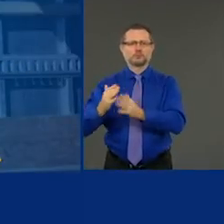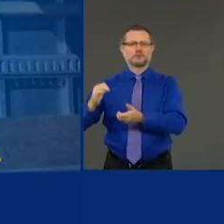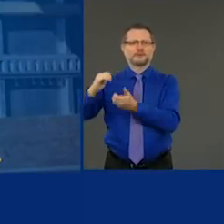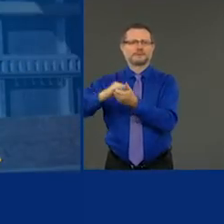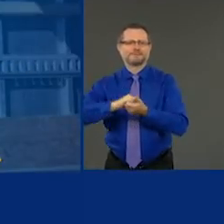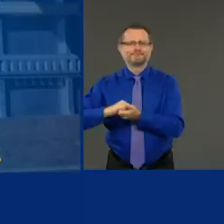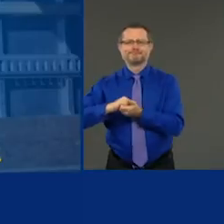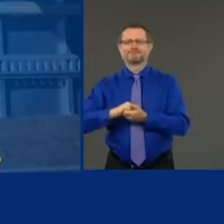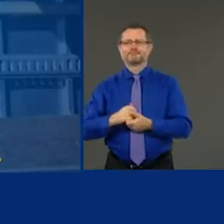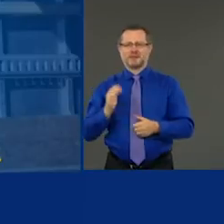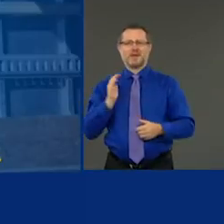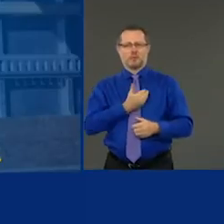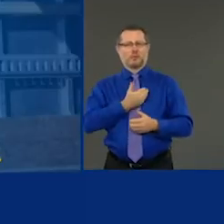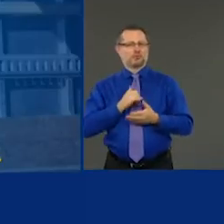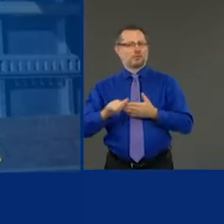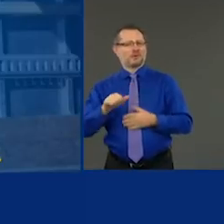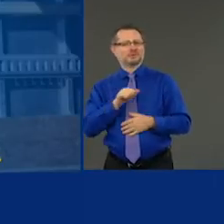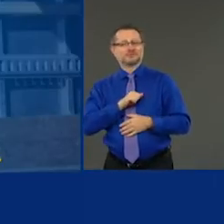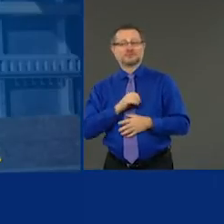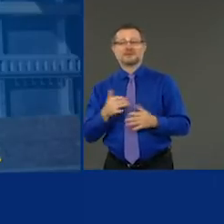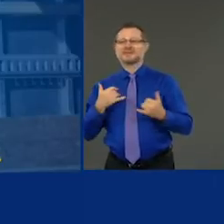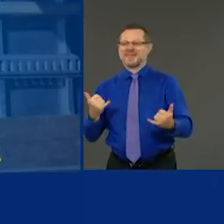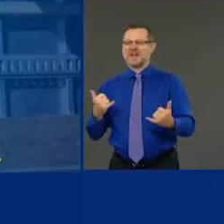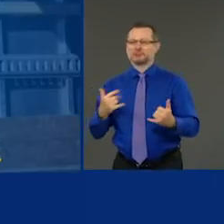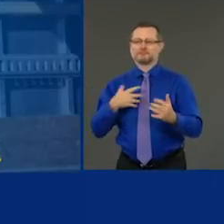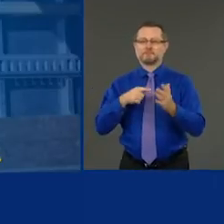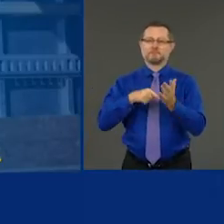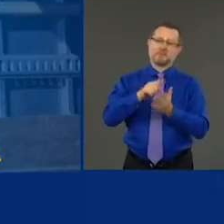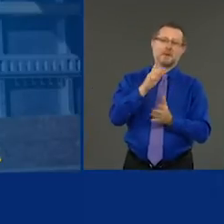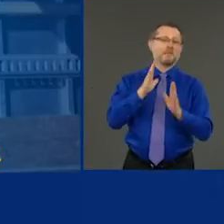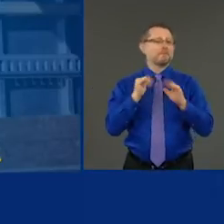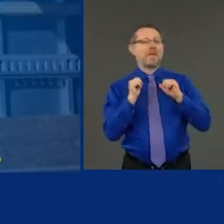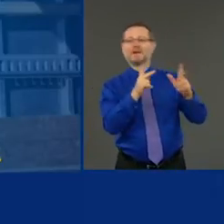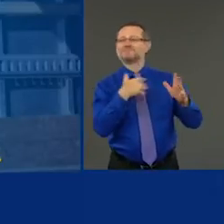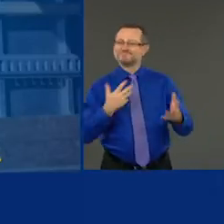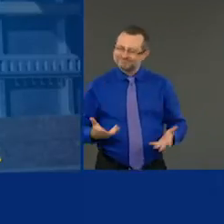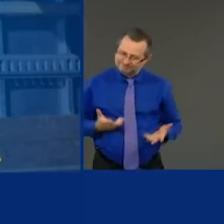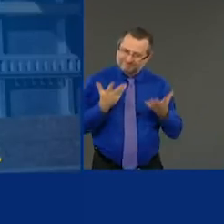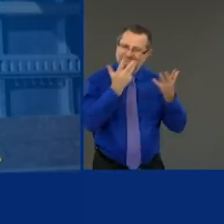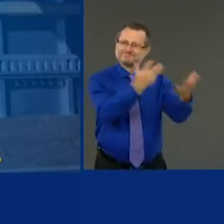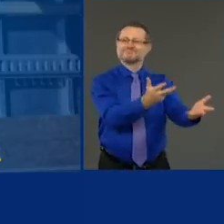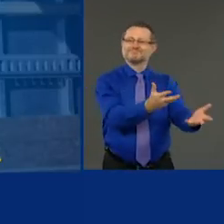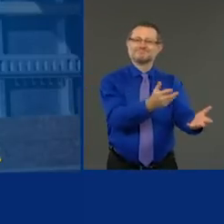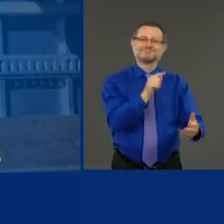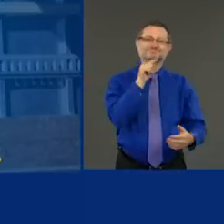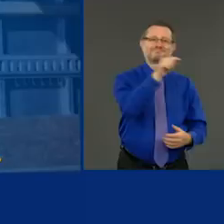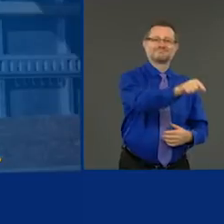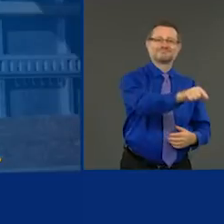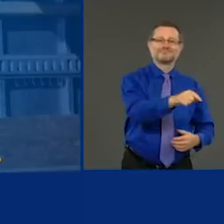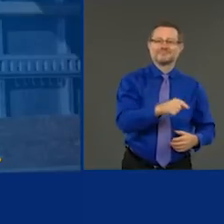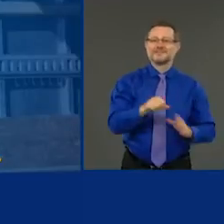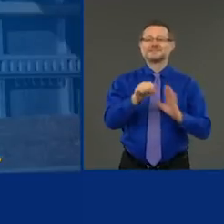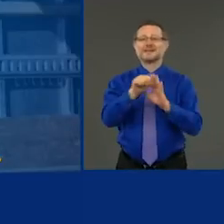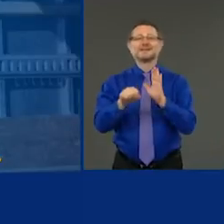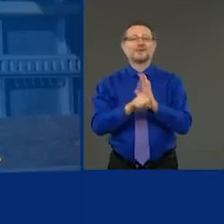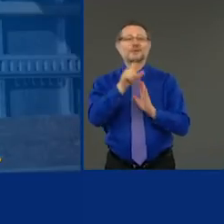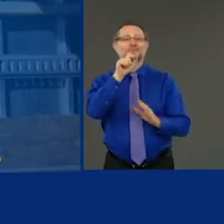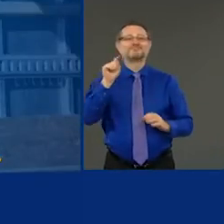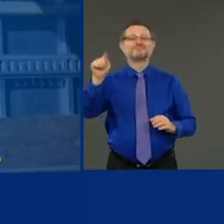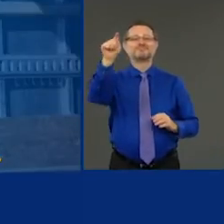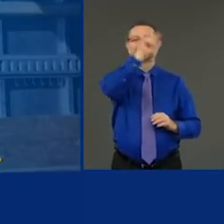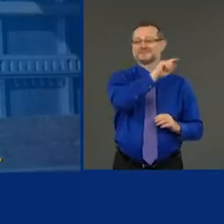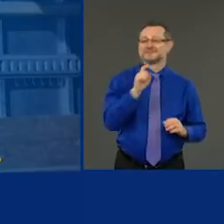to, uh, pay it back. And states and people all across the nation, but not just